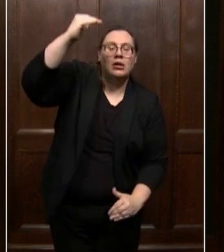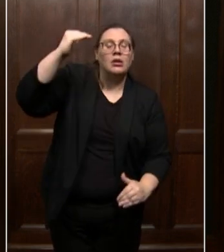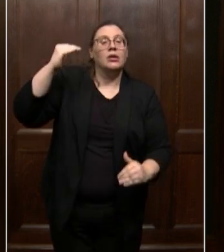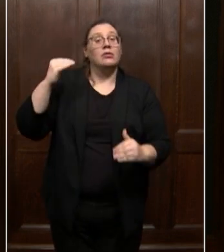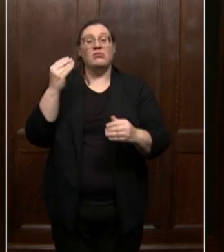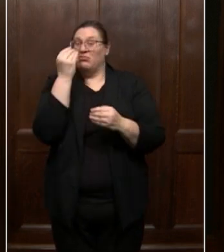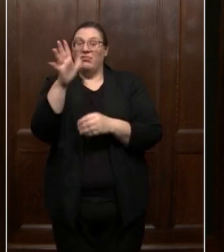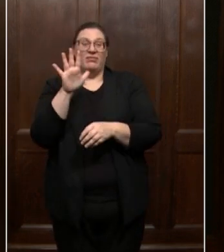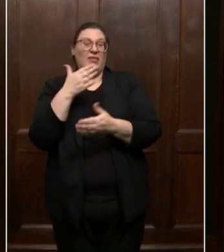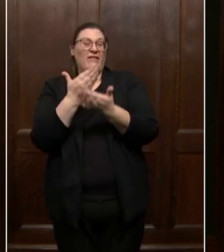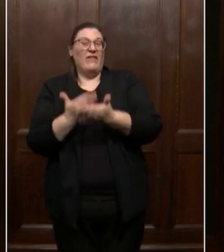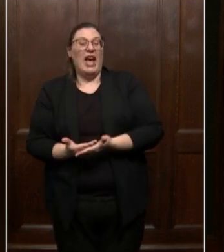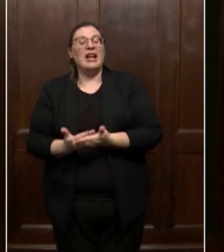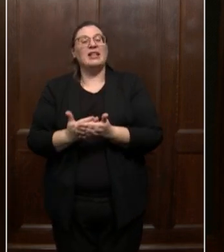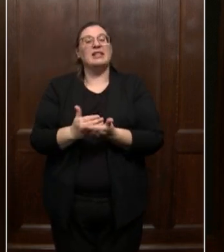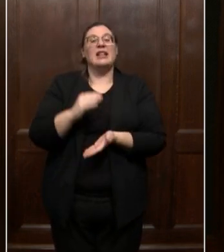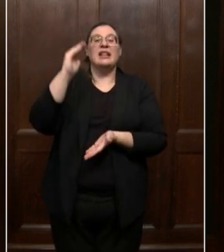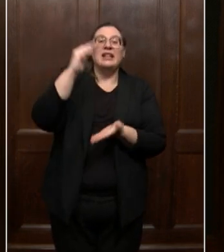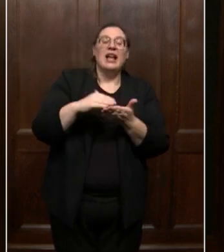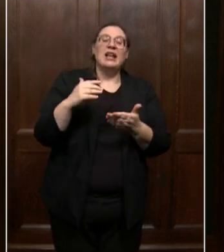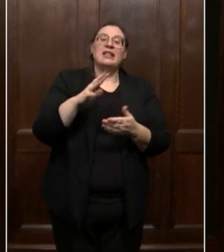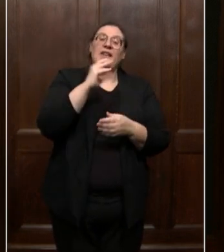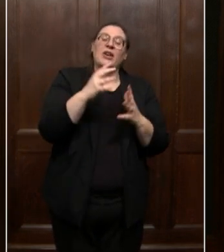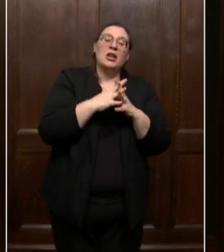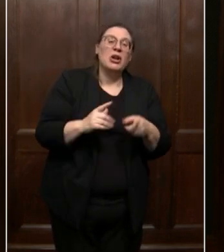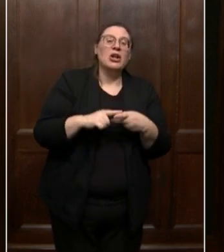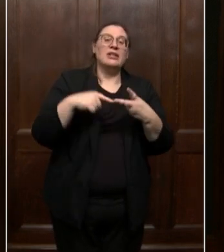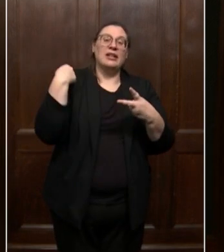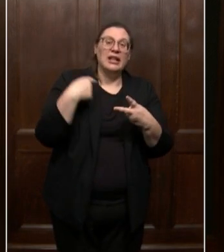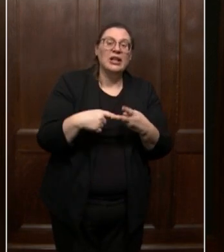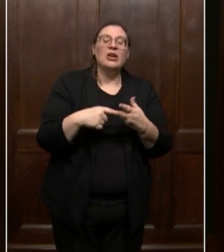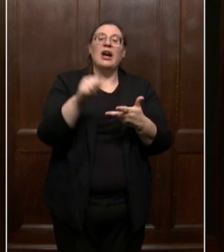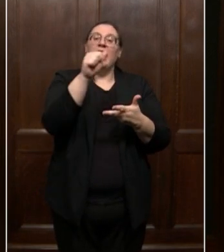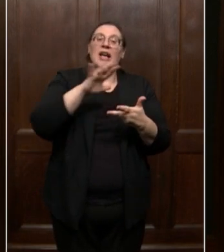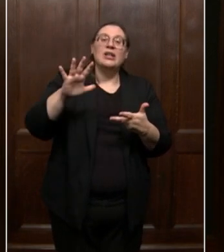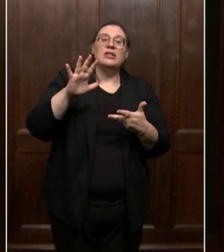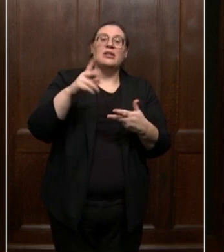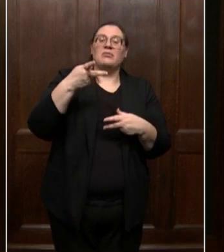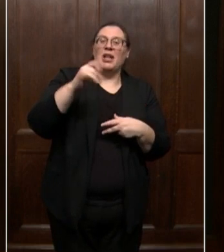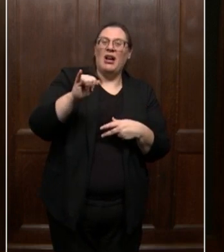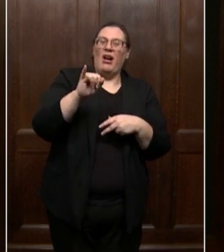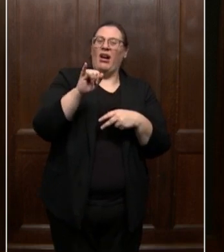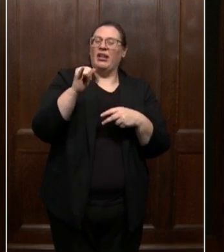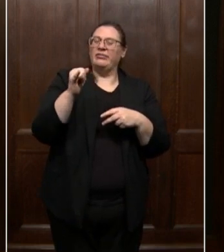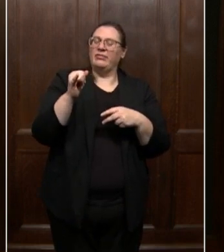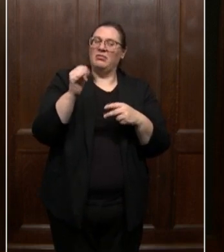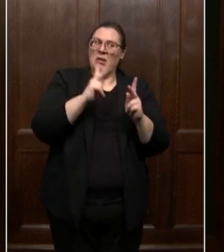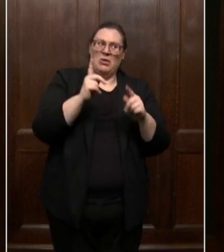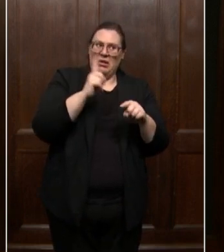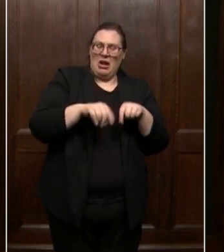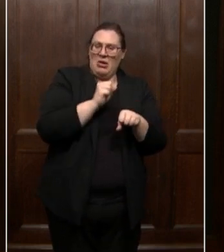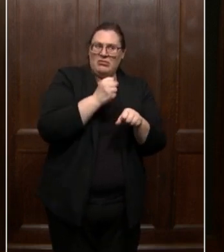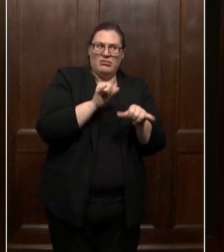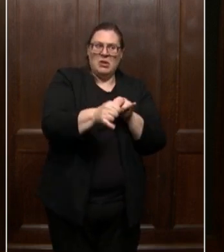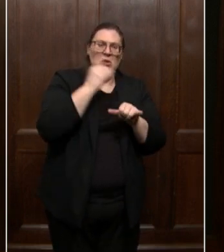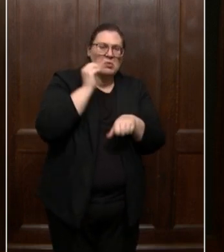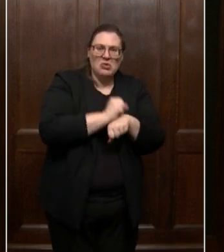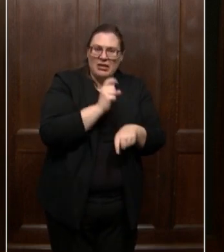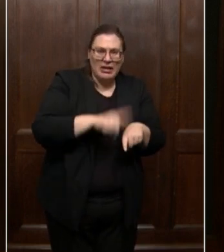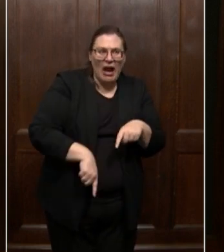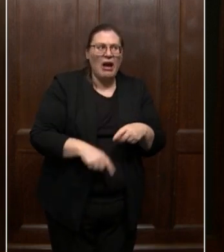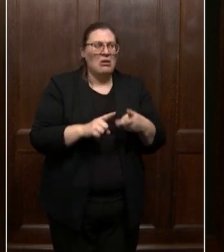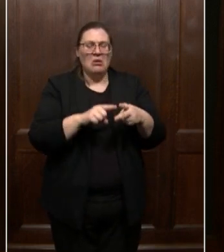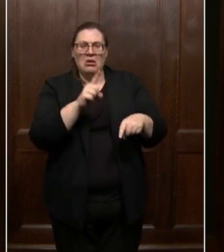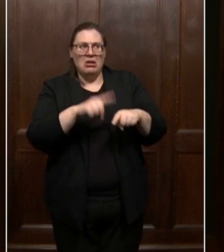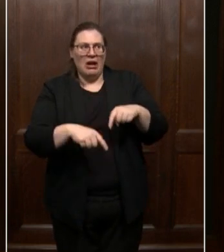Statistically, fewer African Americans, Latinos, and Asian Pacific Islander have the option of working from home or taking time